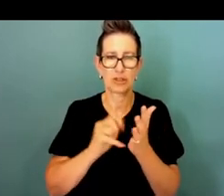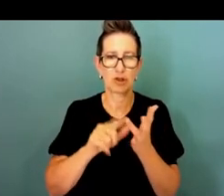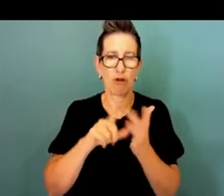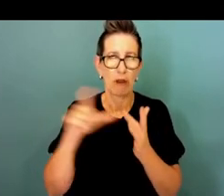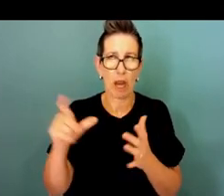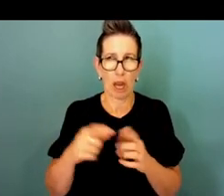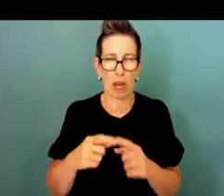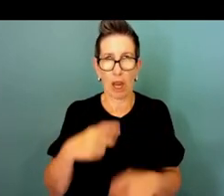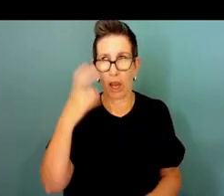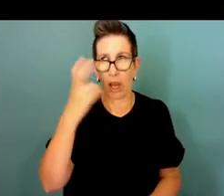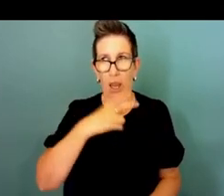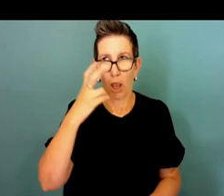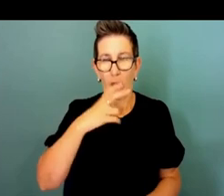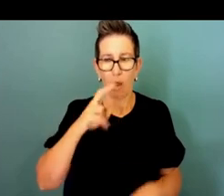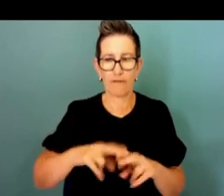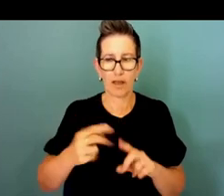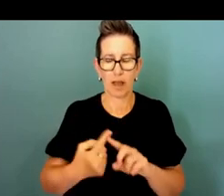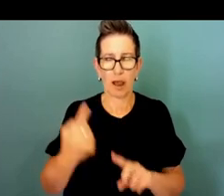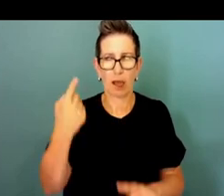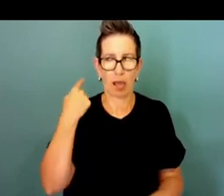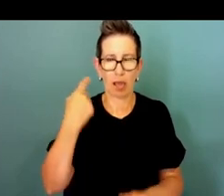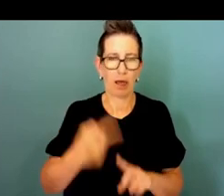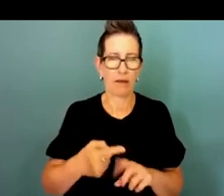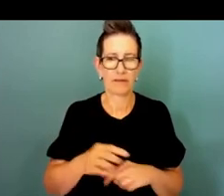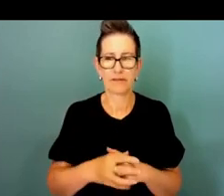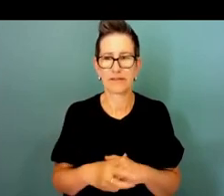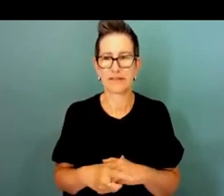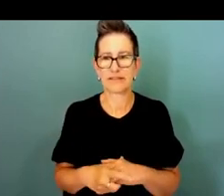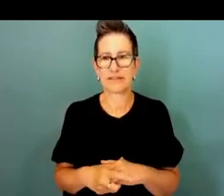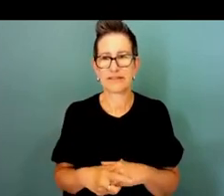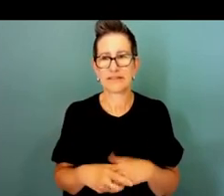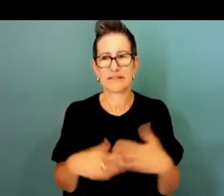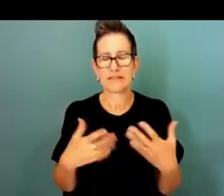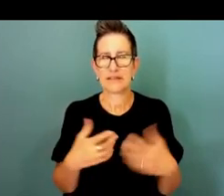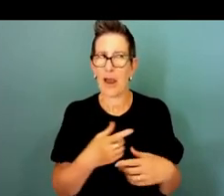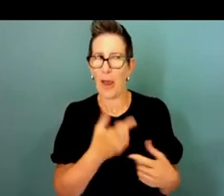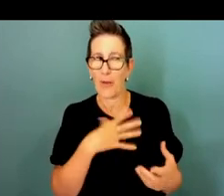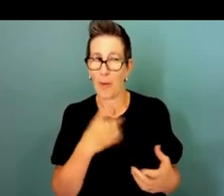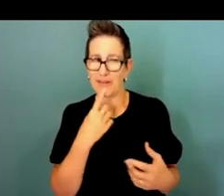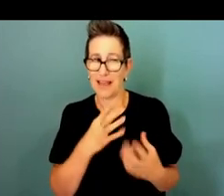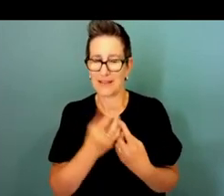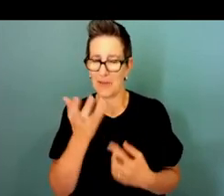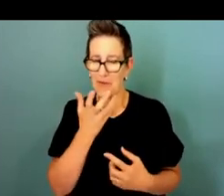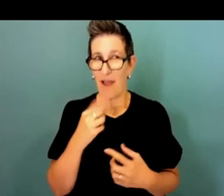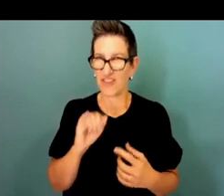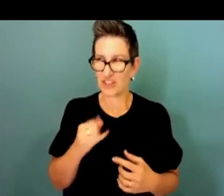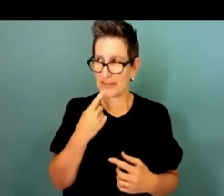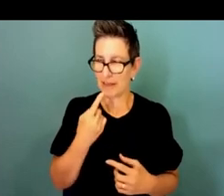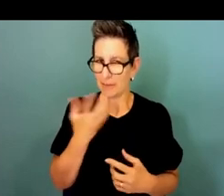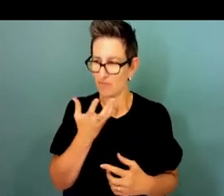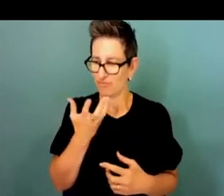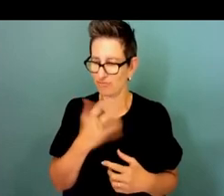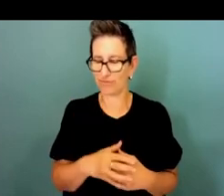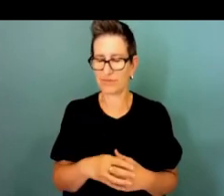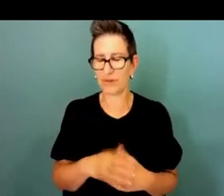my coup's been urging me to say something incendiary over the course which I've resisted to